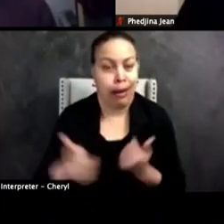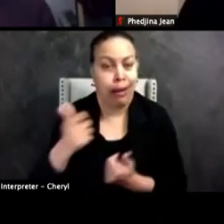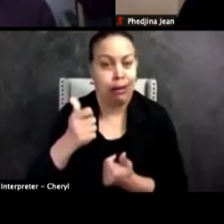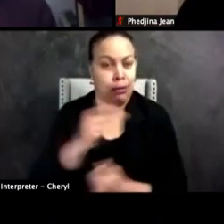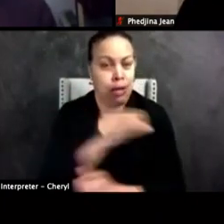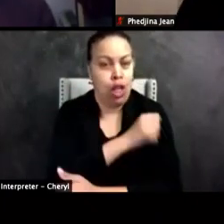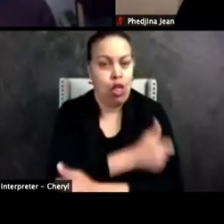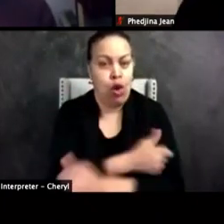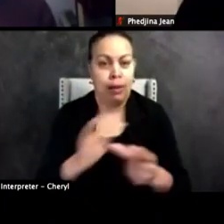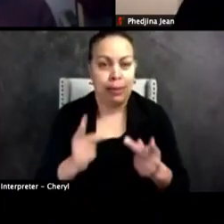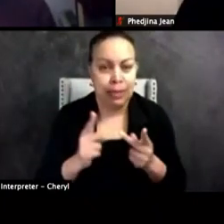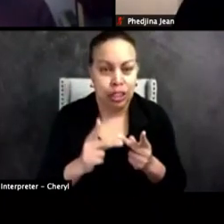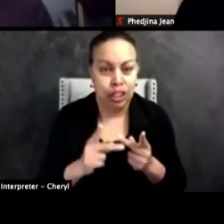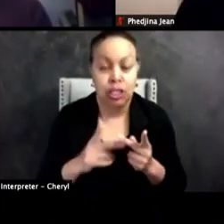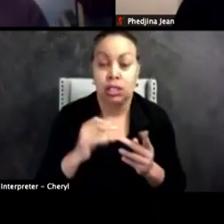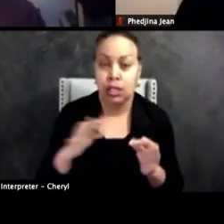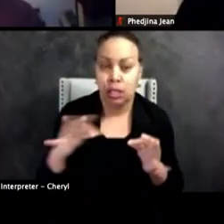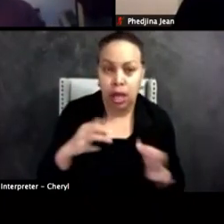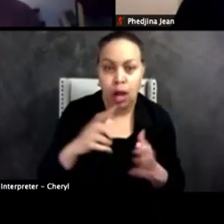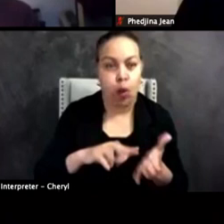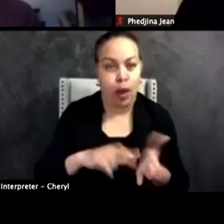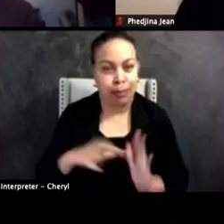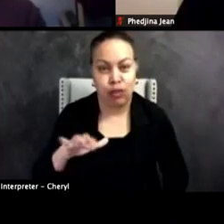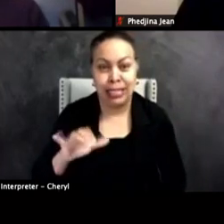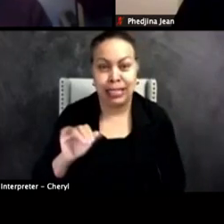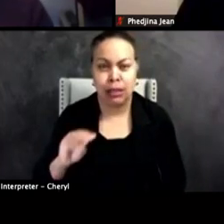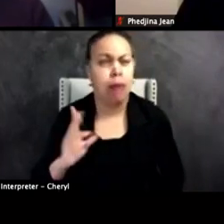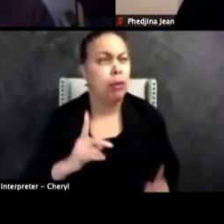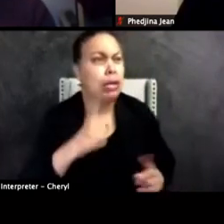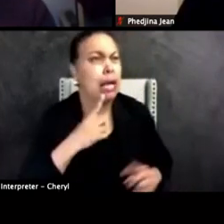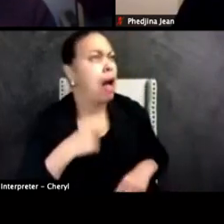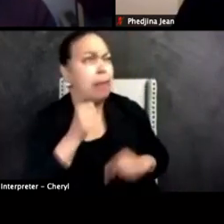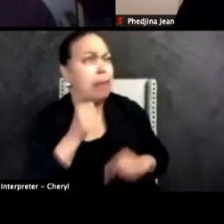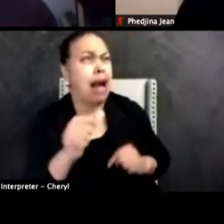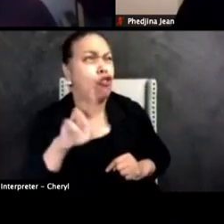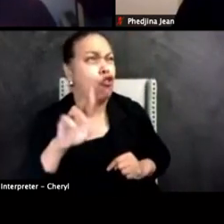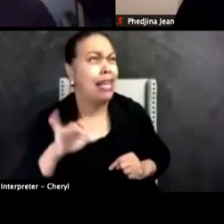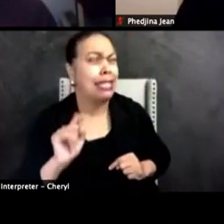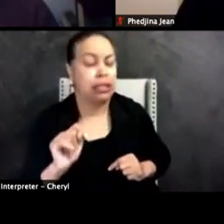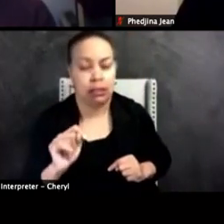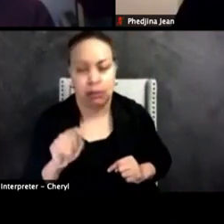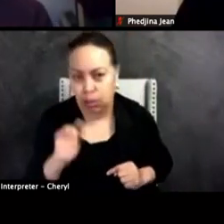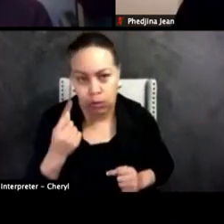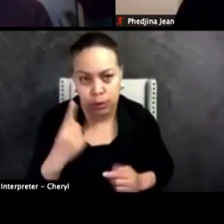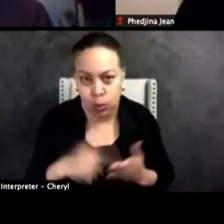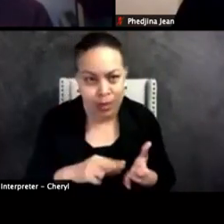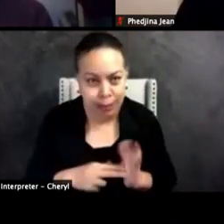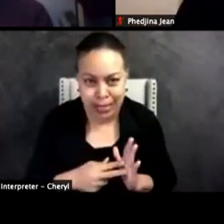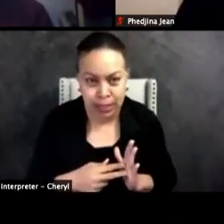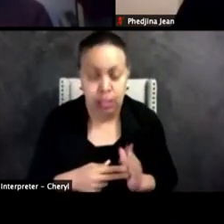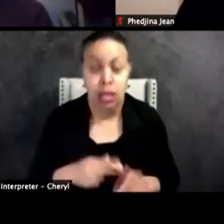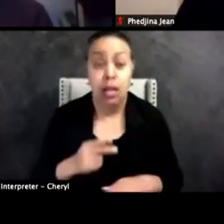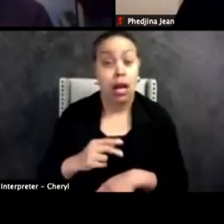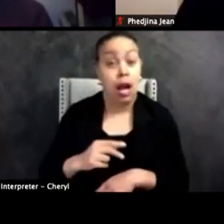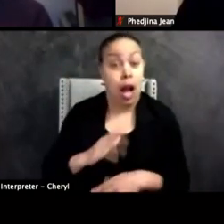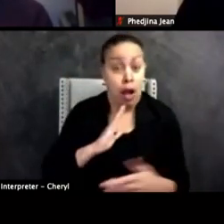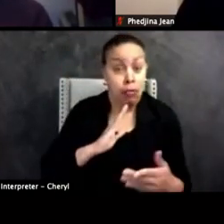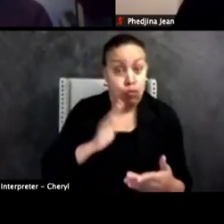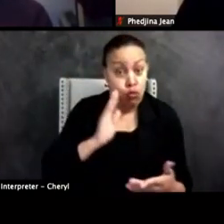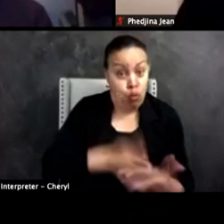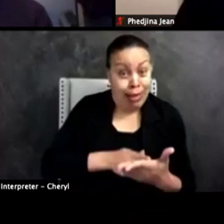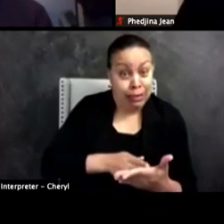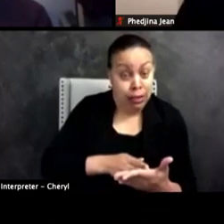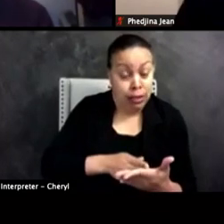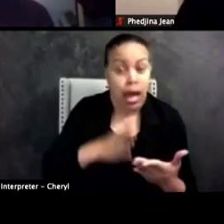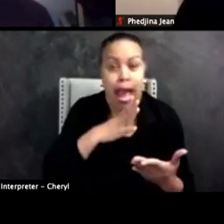uh, a definition of racism. So people can't say I'm not racist, but they don't know what it is, right? I think prejudice plus power. So if you're on this